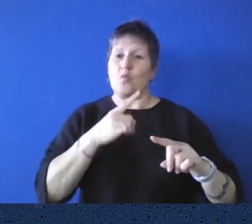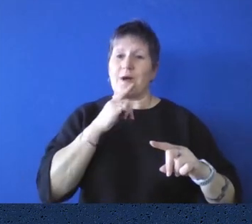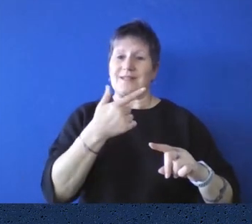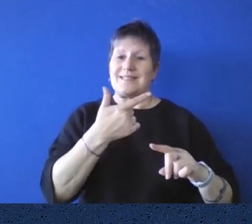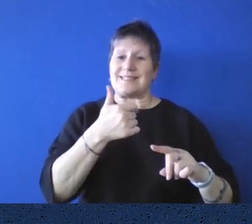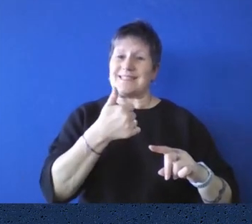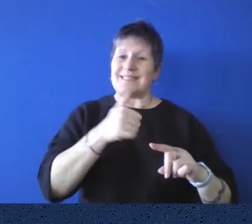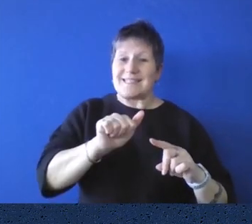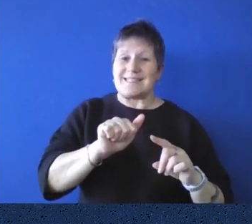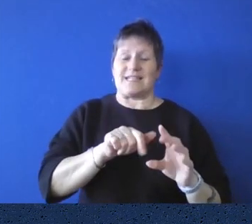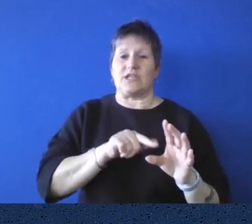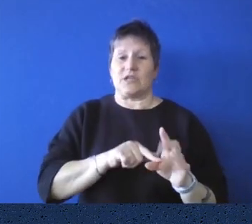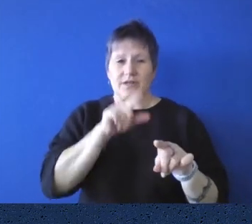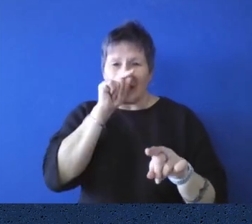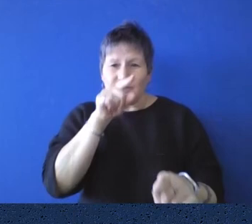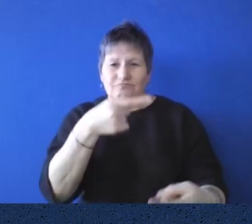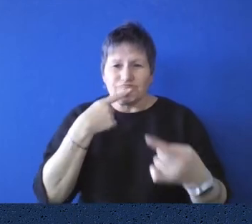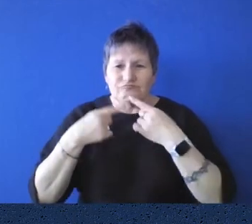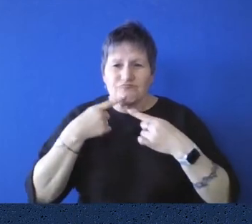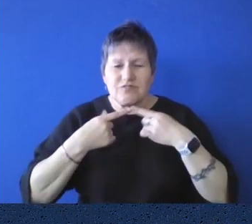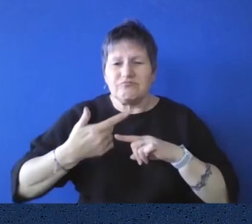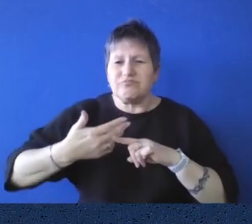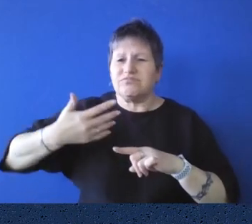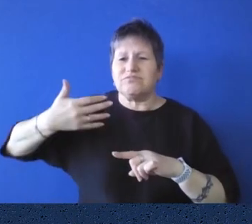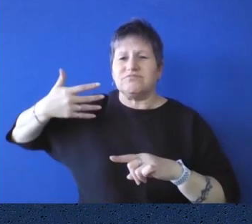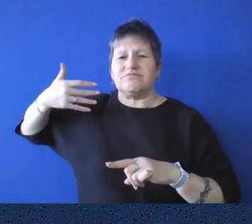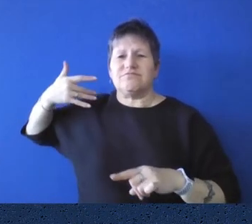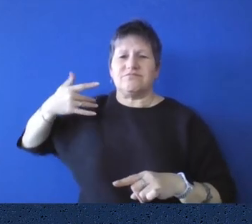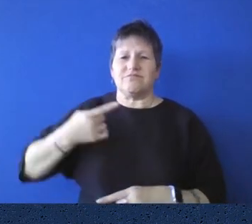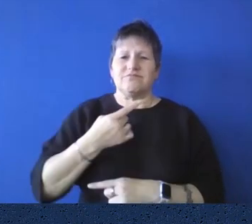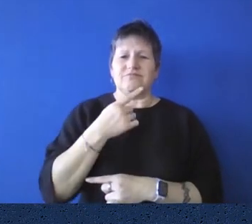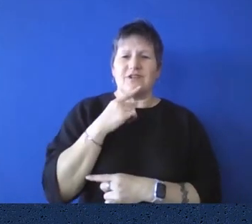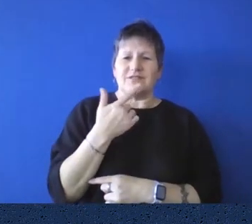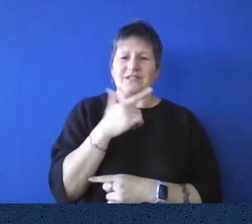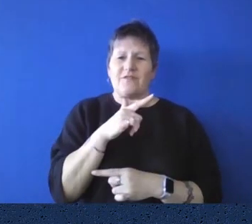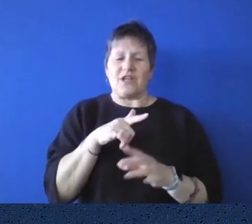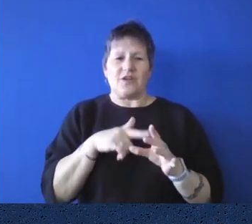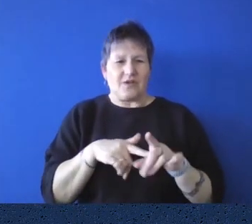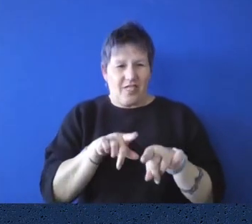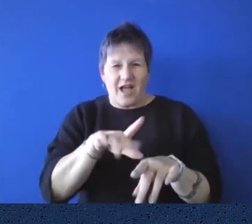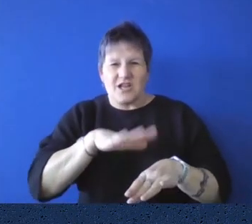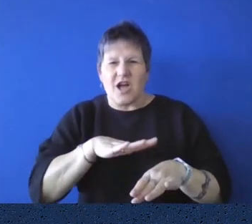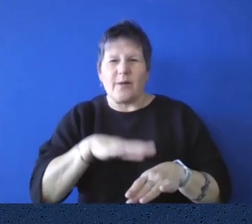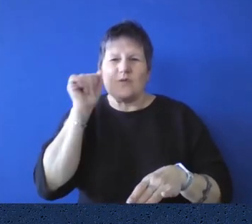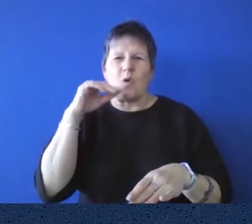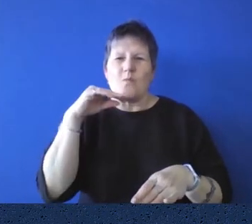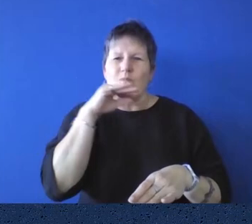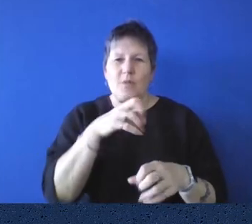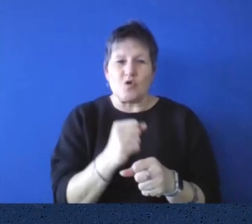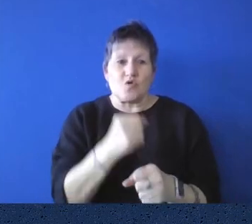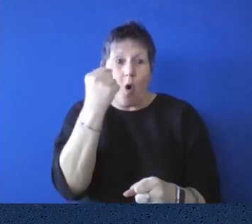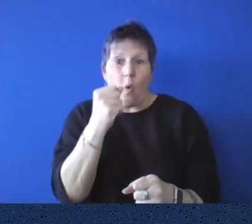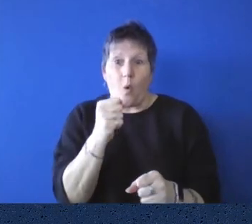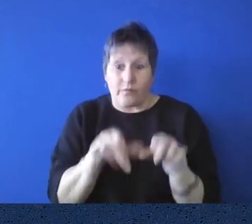Can you take us back to that? We're talking about Gold Rush era, Melbourne. Take us back to